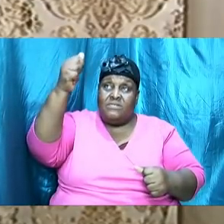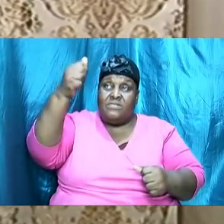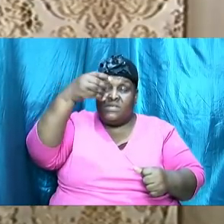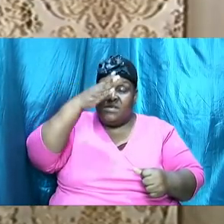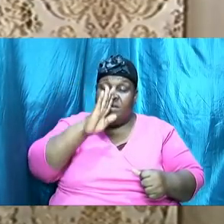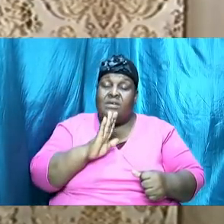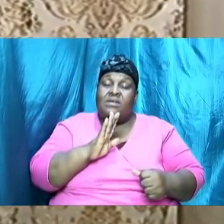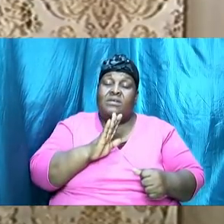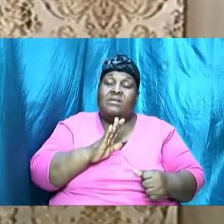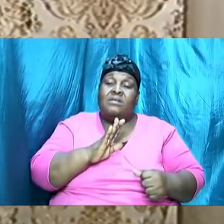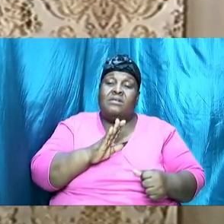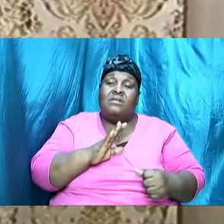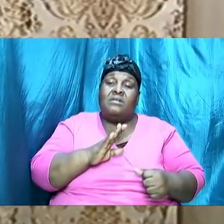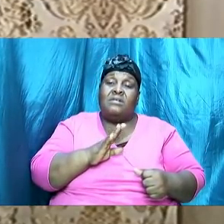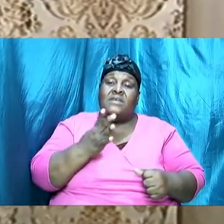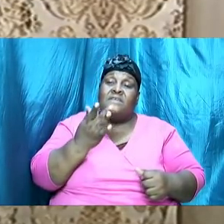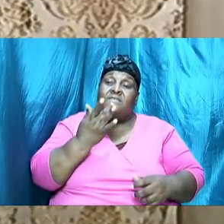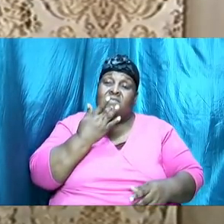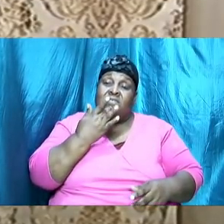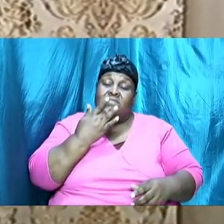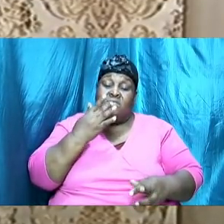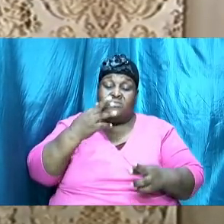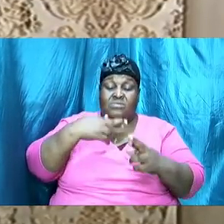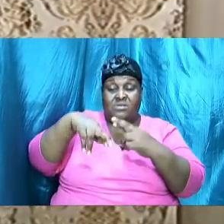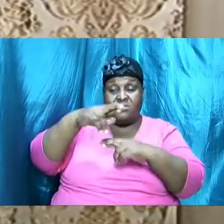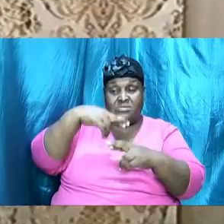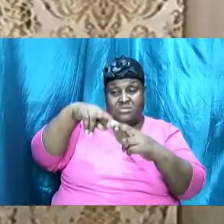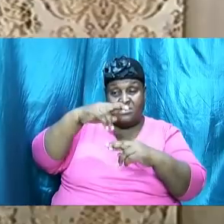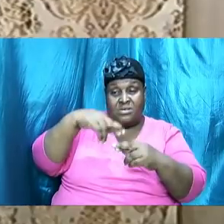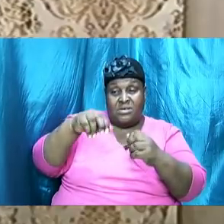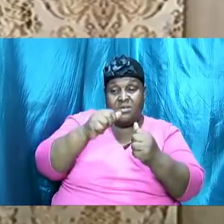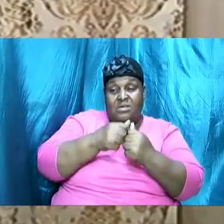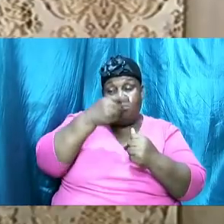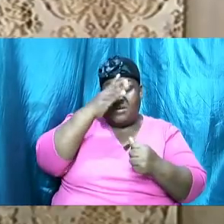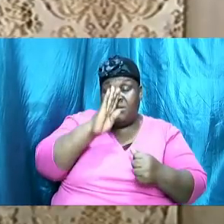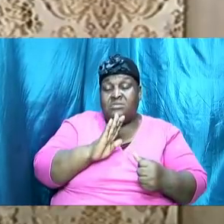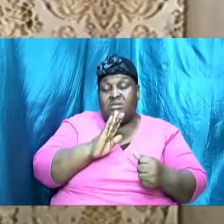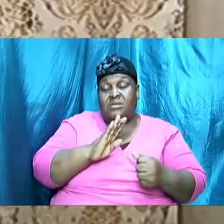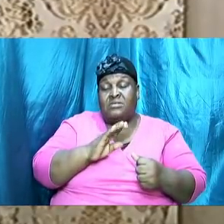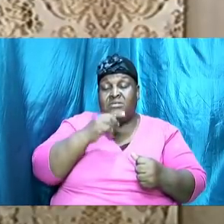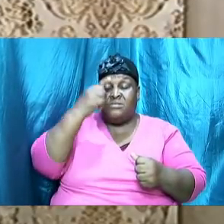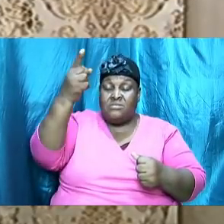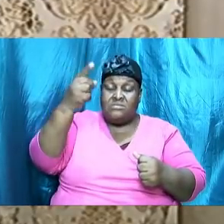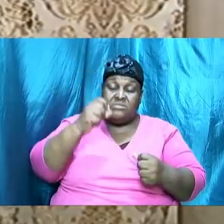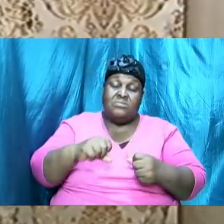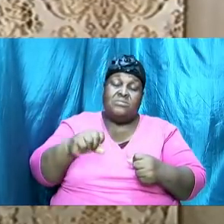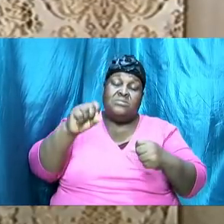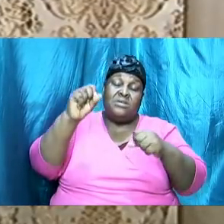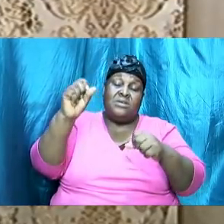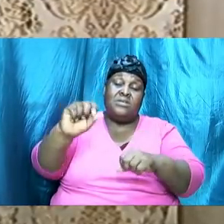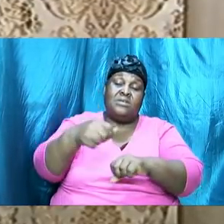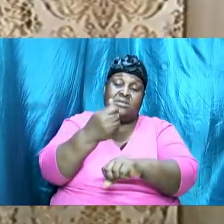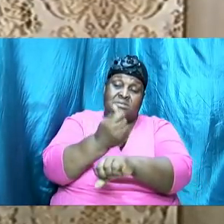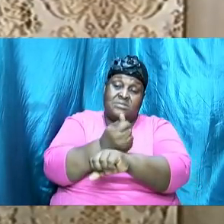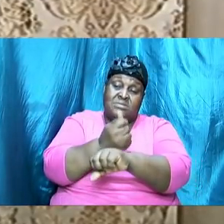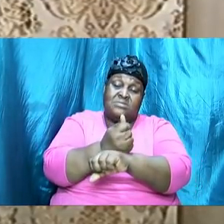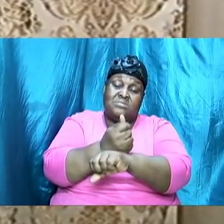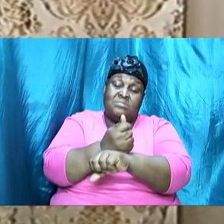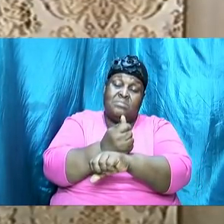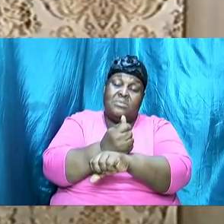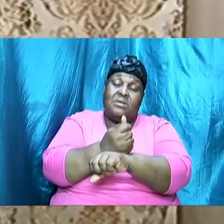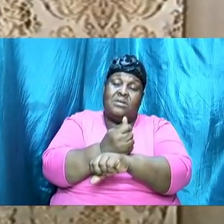a God that favors relationship because he is the one that indeed established that.